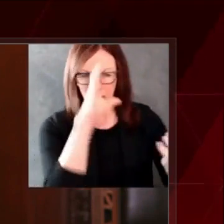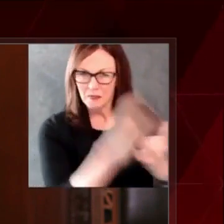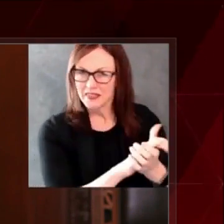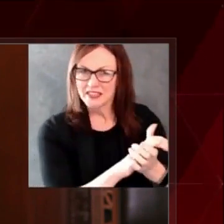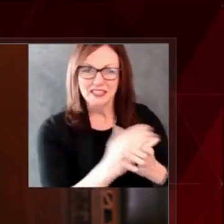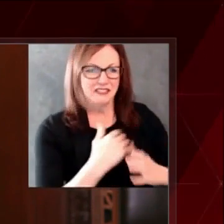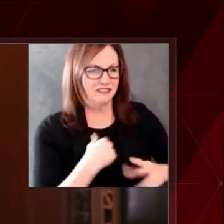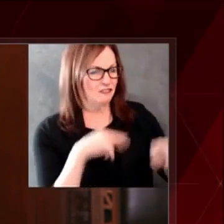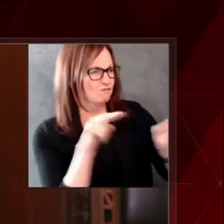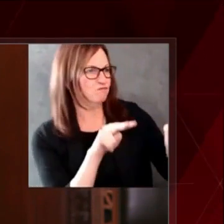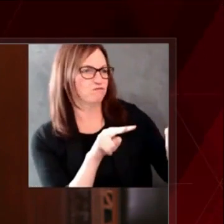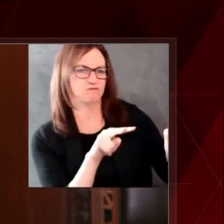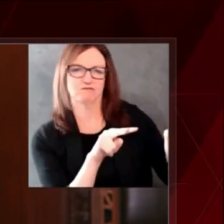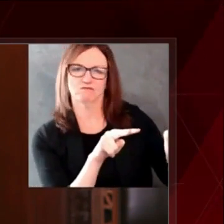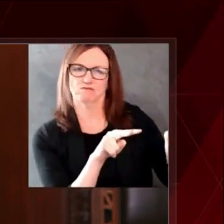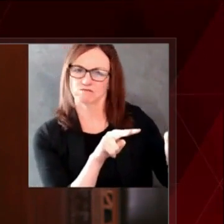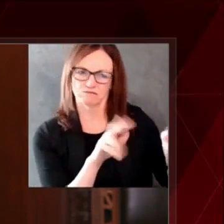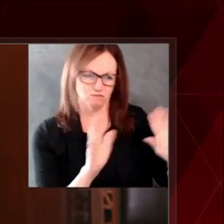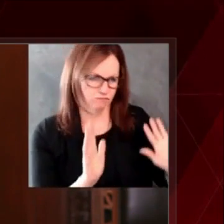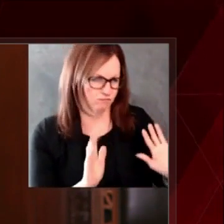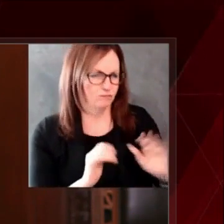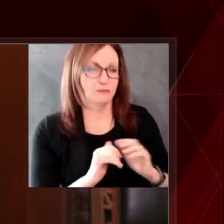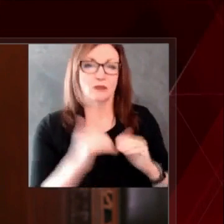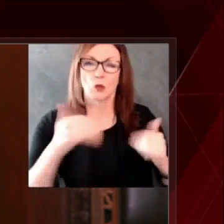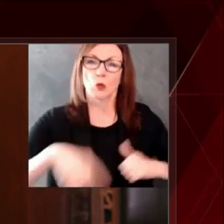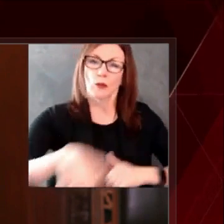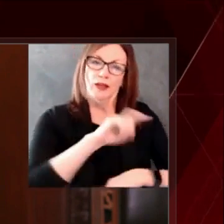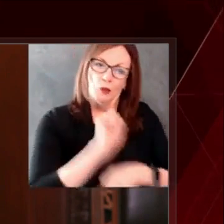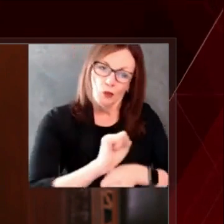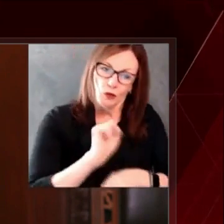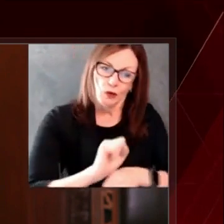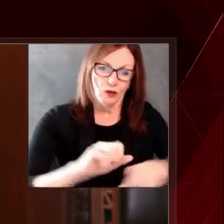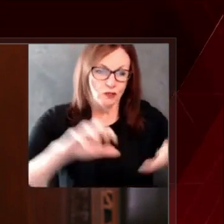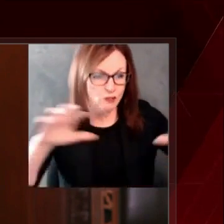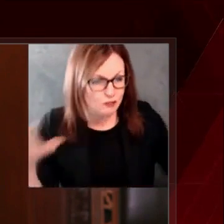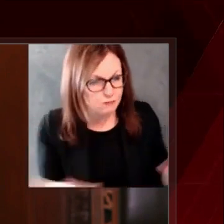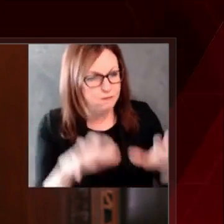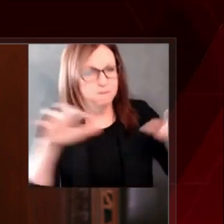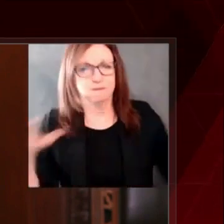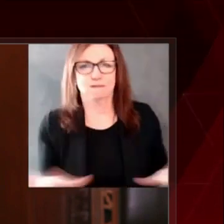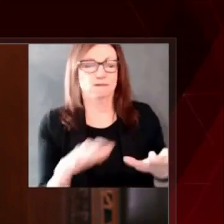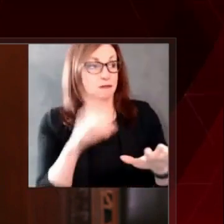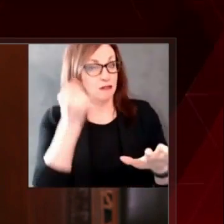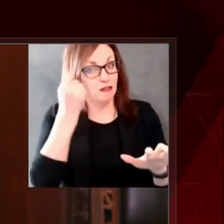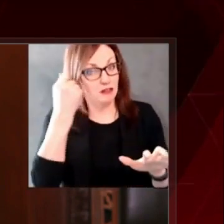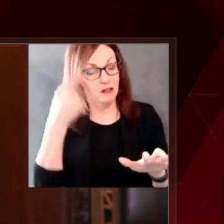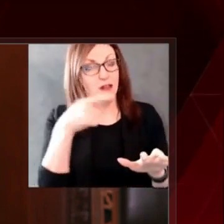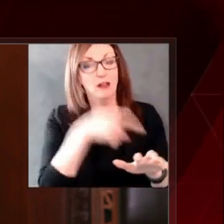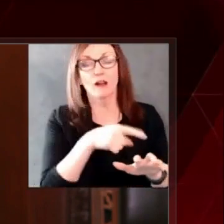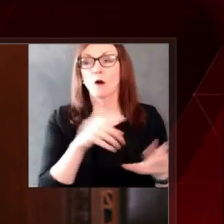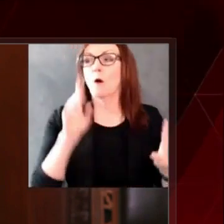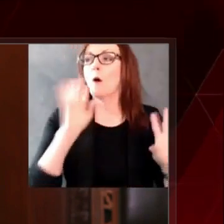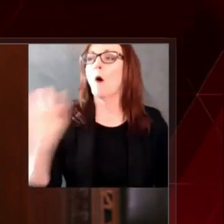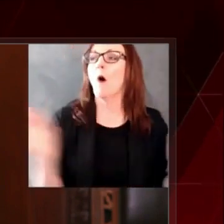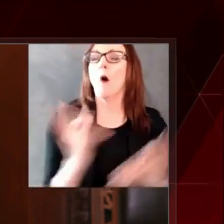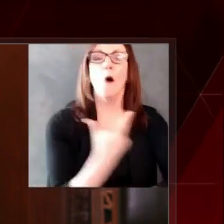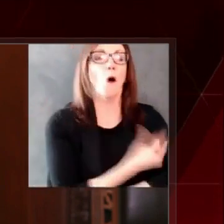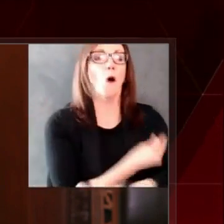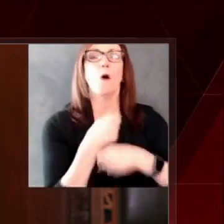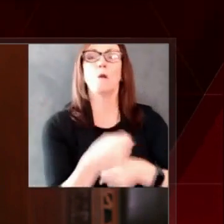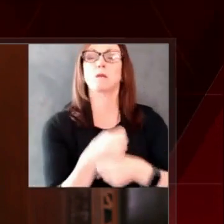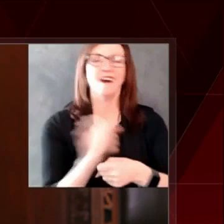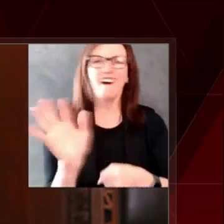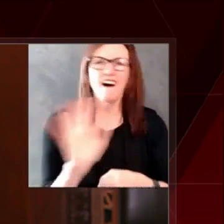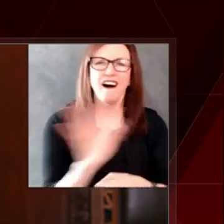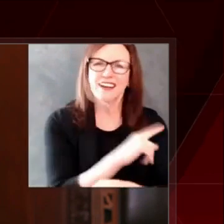into ensuring that the vaccine infrastructure and clinics are ready for the successful rollout of our Wisconsin COVID-19